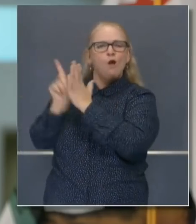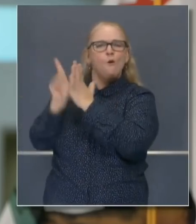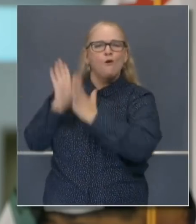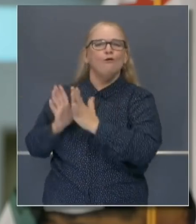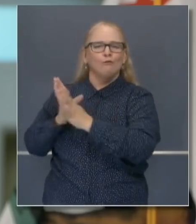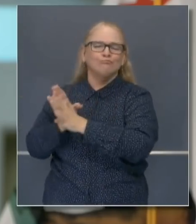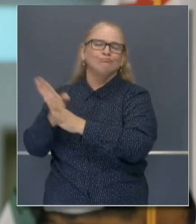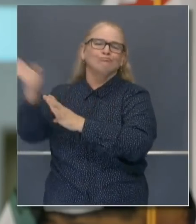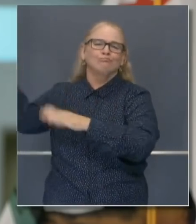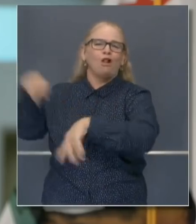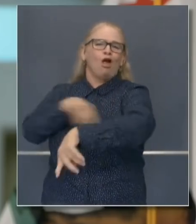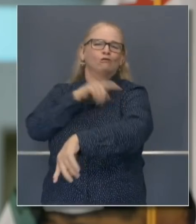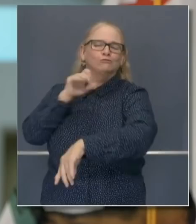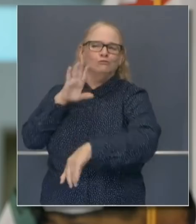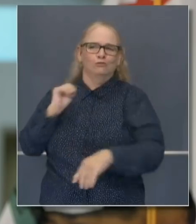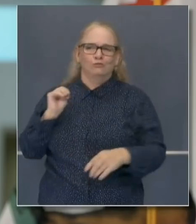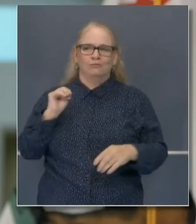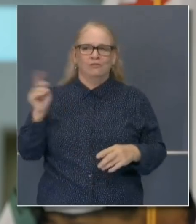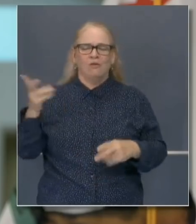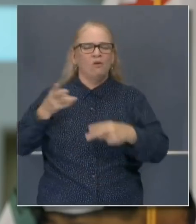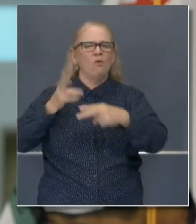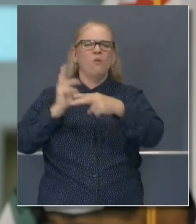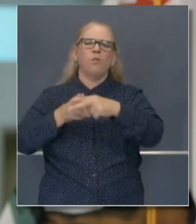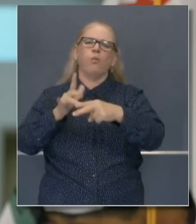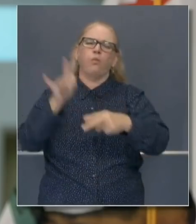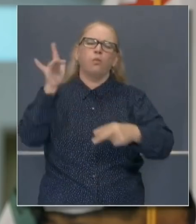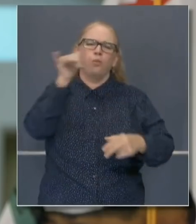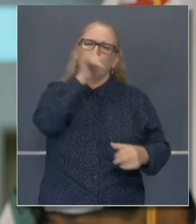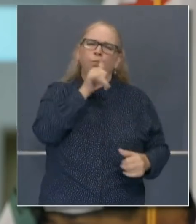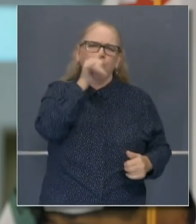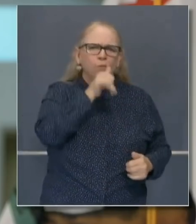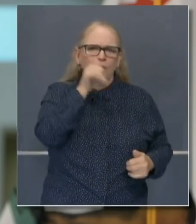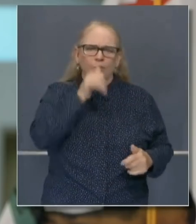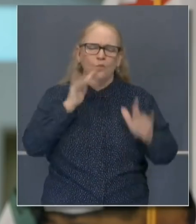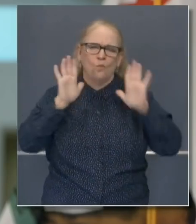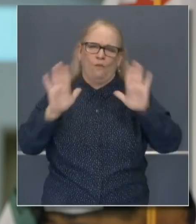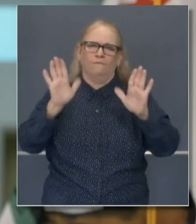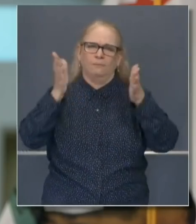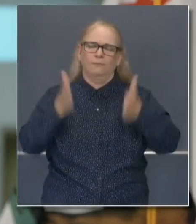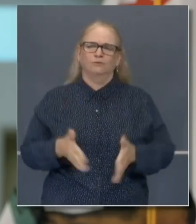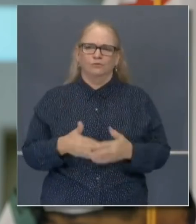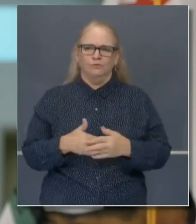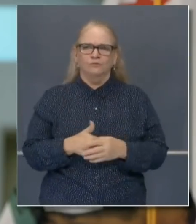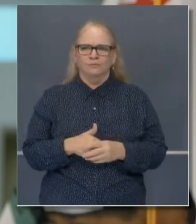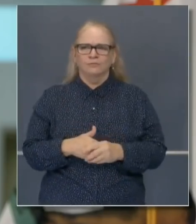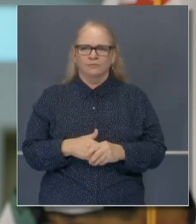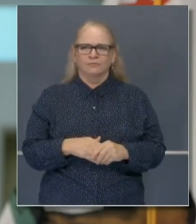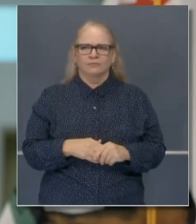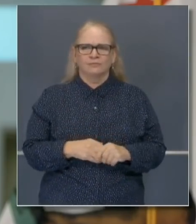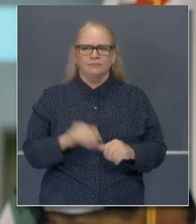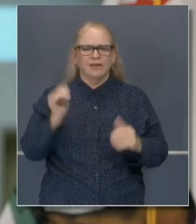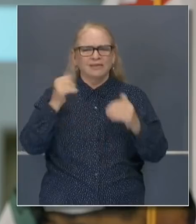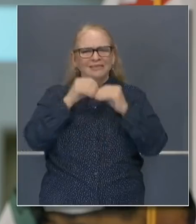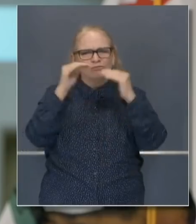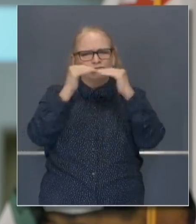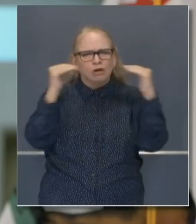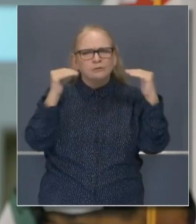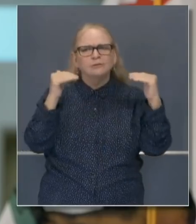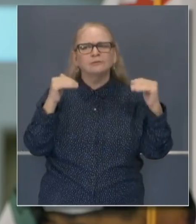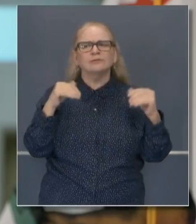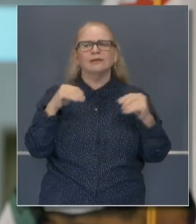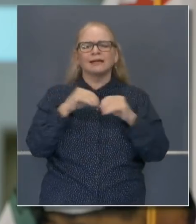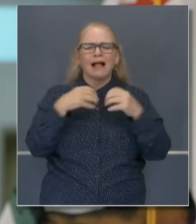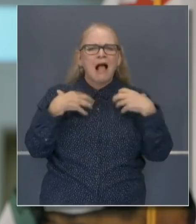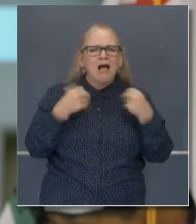built an irreproachable reputation as a person of fortitude and fairness. A man of inner strength, grace and